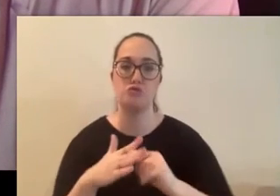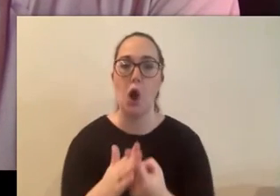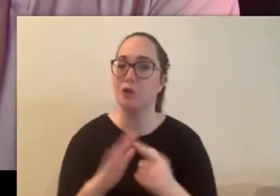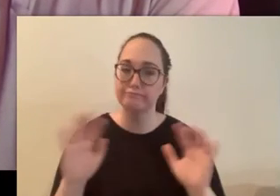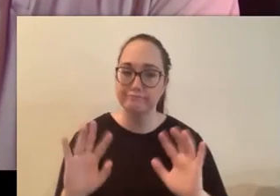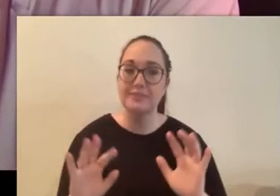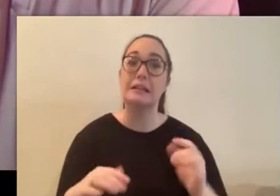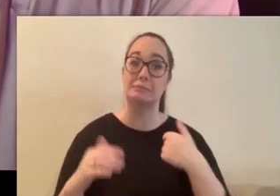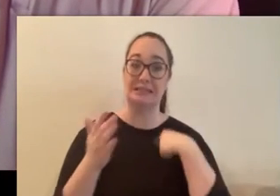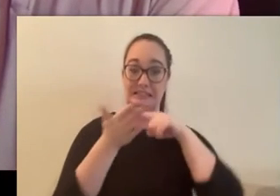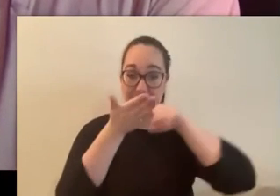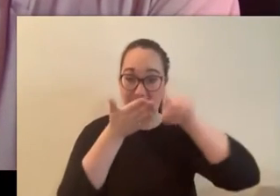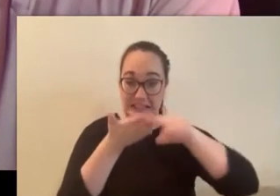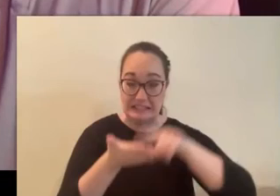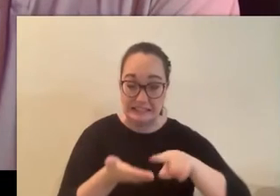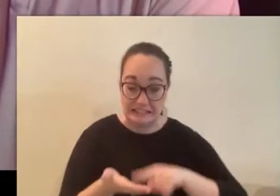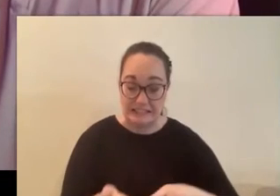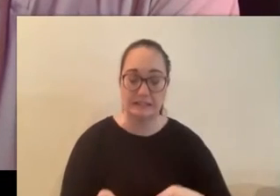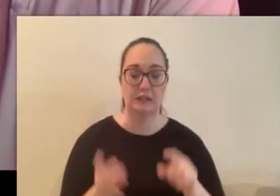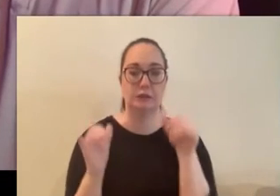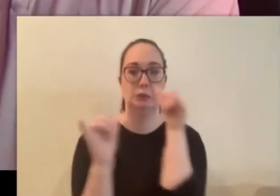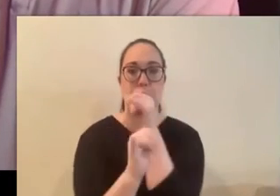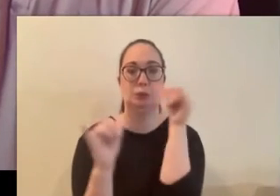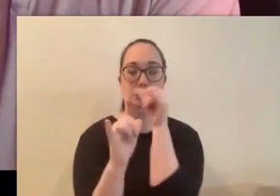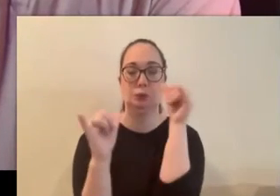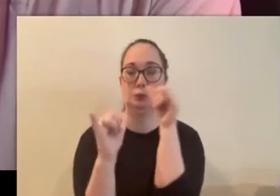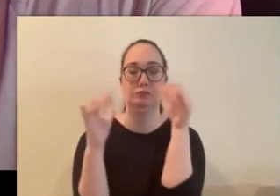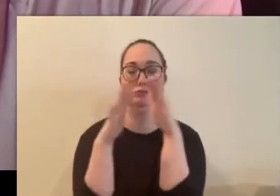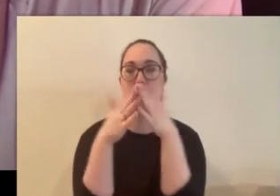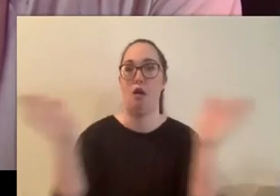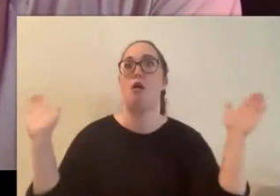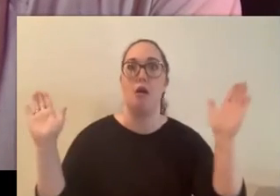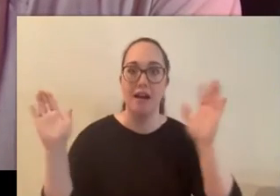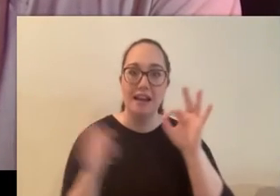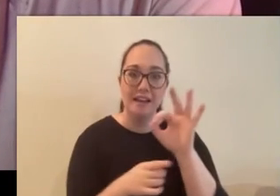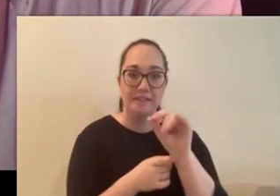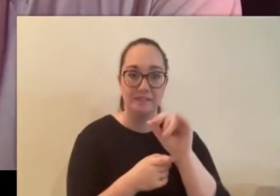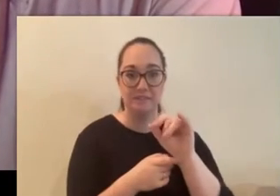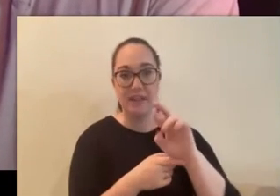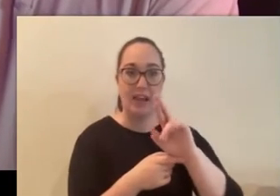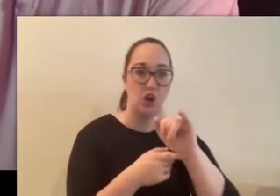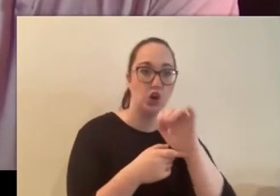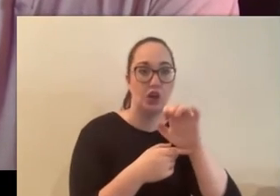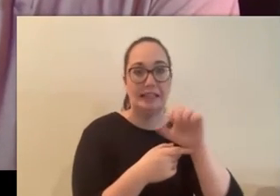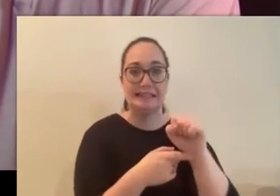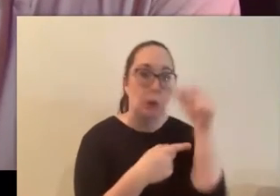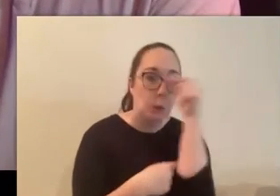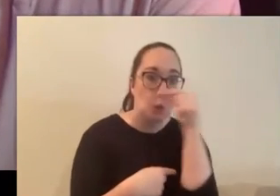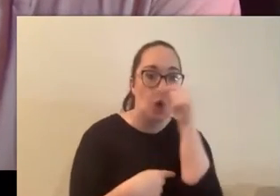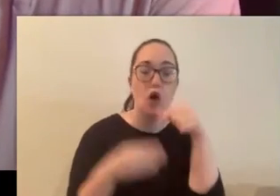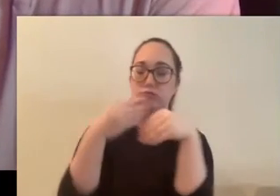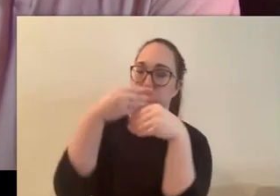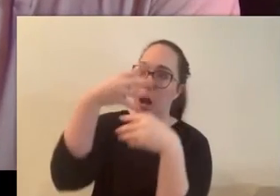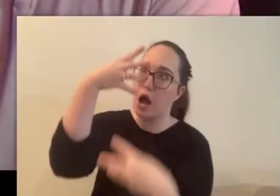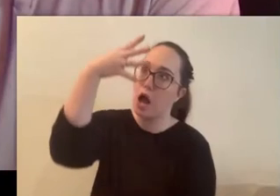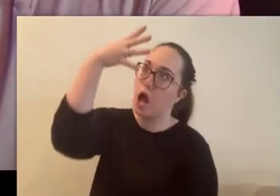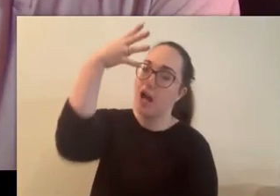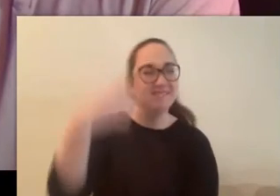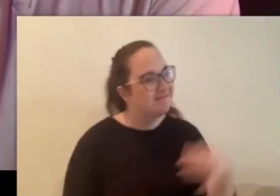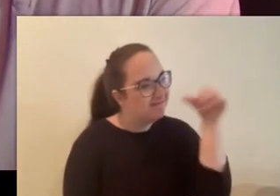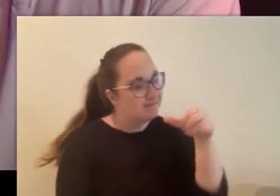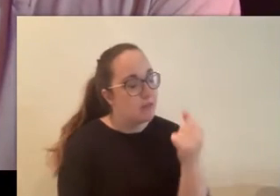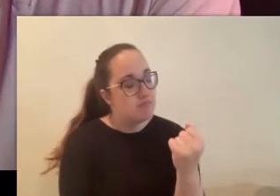that this is a broad topic of fairies if you just type in fairies oh my gosh so i didn't know so overwhelmed with how many